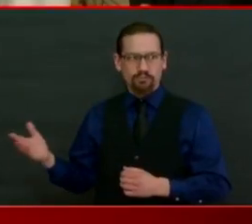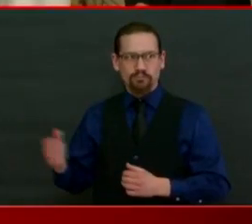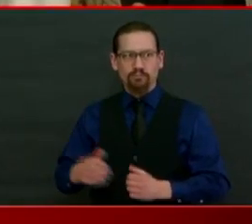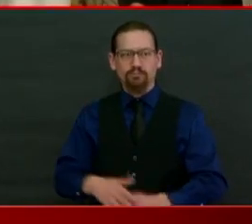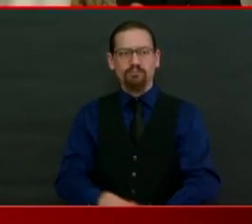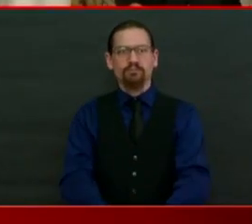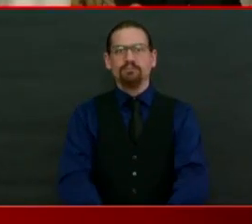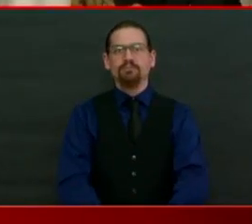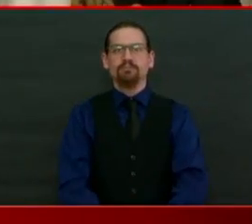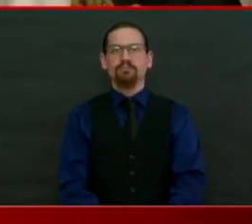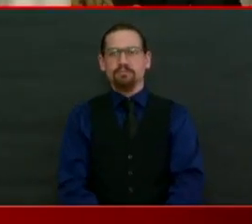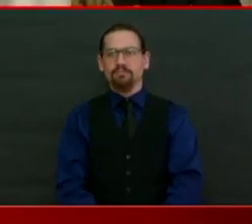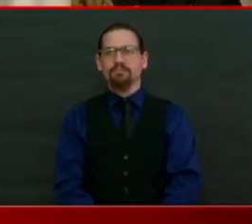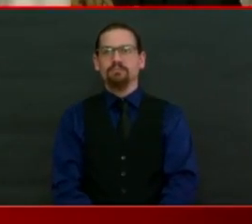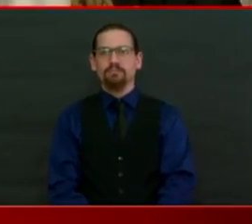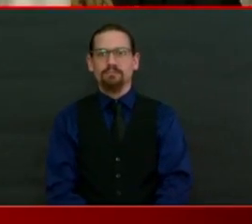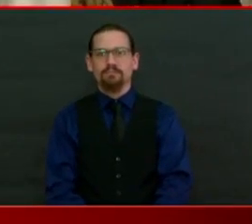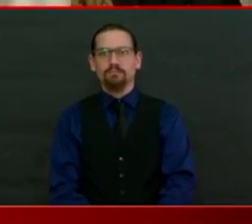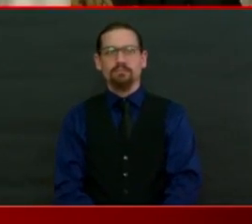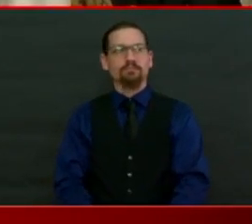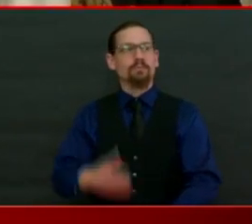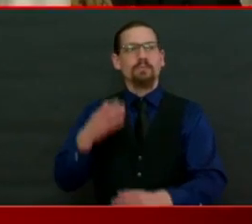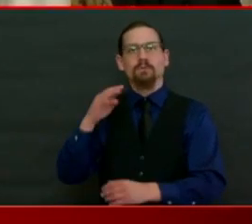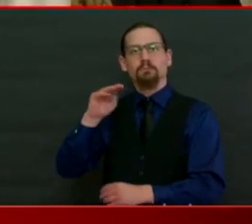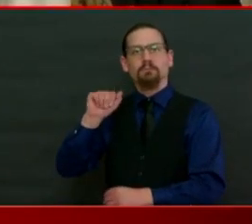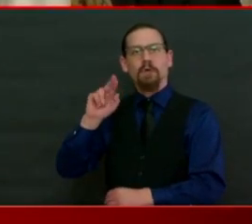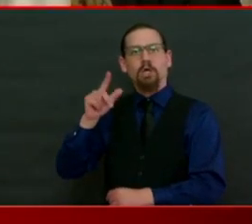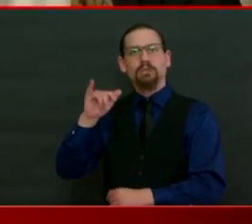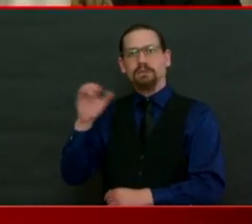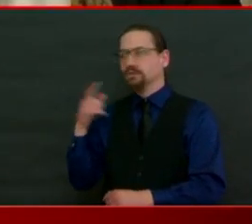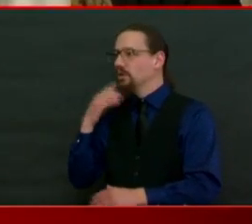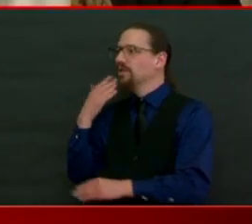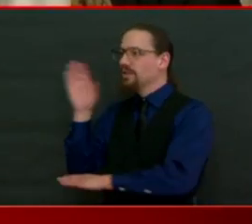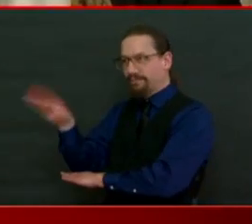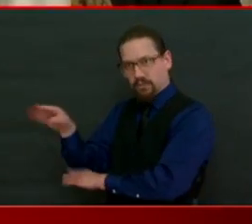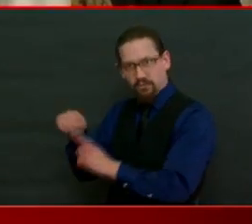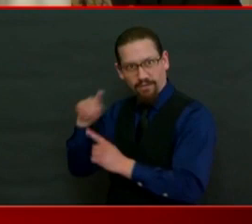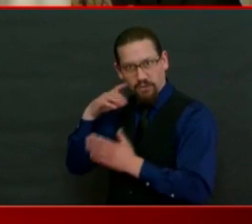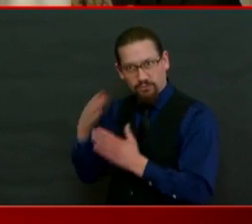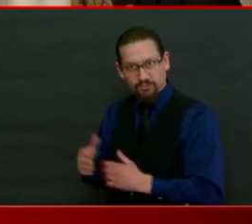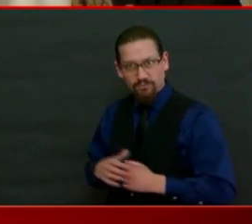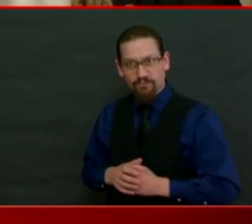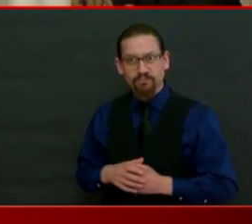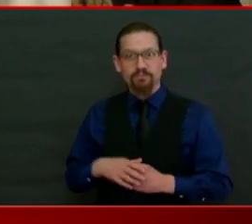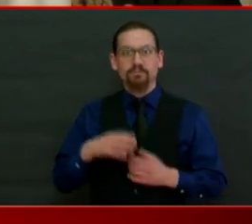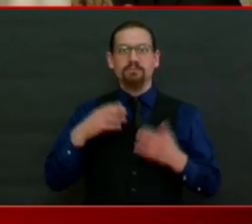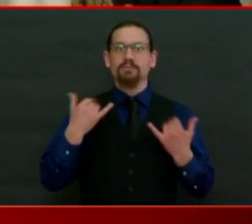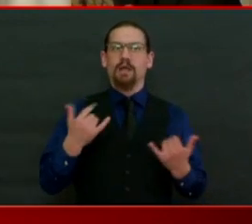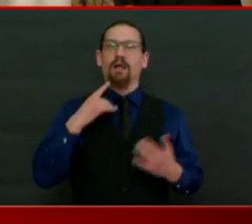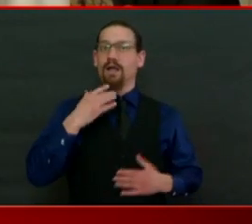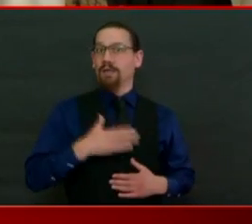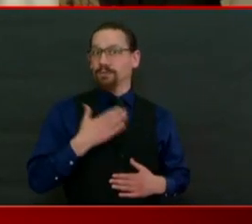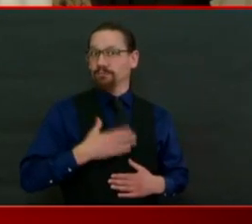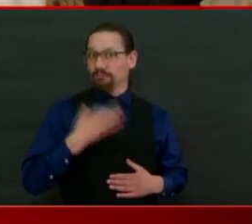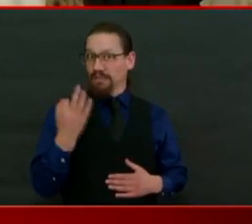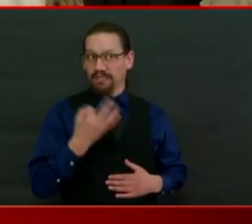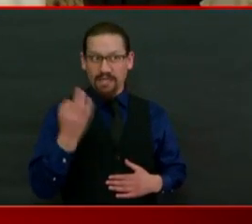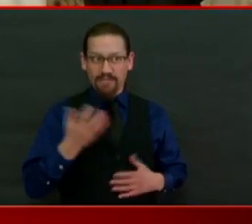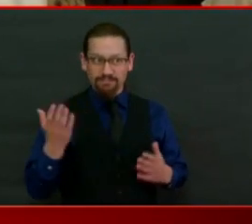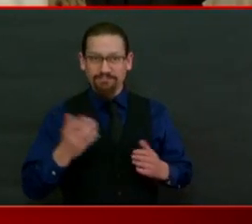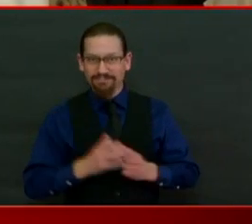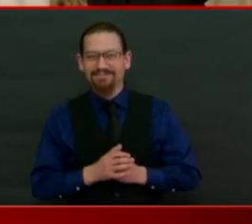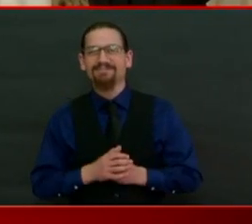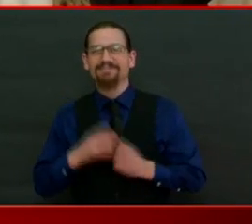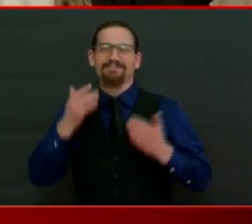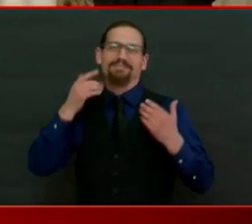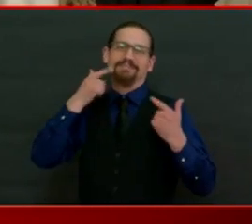Good afternoon all. Good afternoon. And to our viewers at home, happy Friday. I'm Marjorie O'Brien. a host of Capitol TV, and I've been asked to post questions